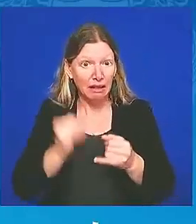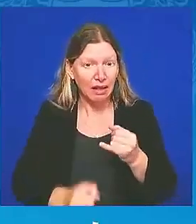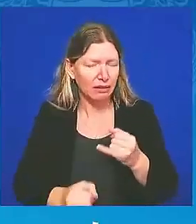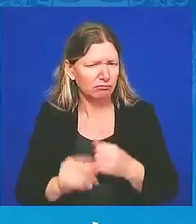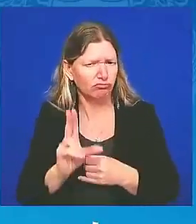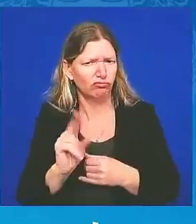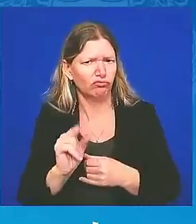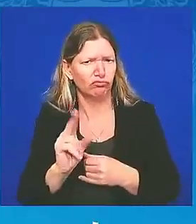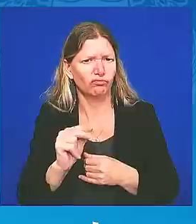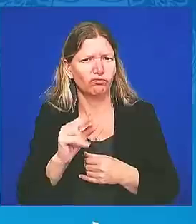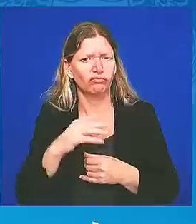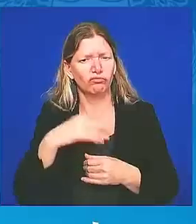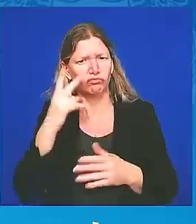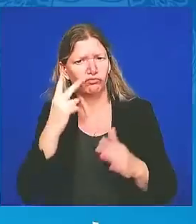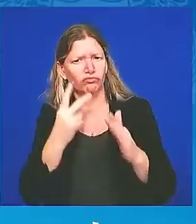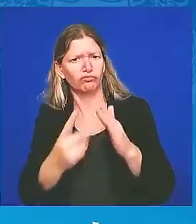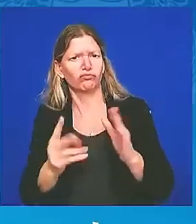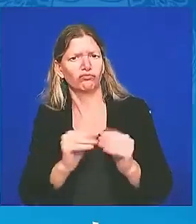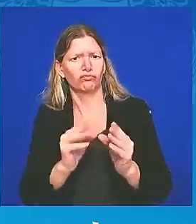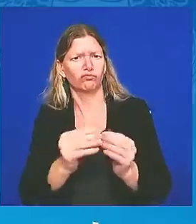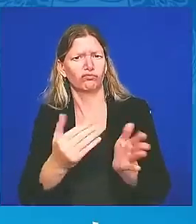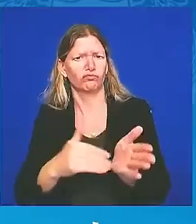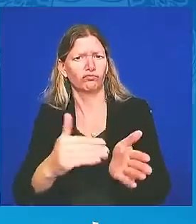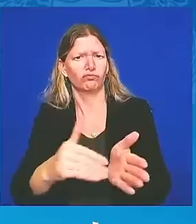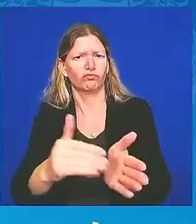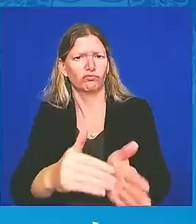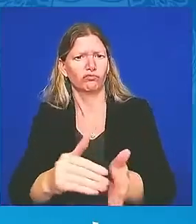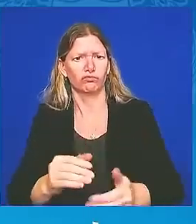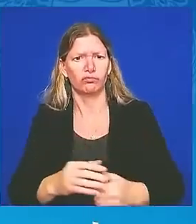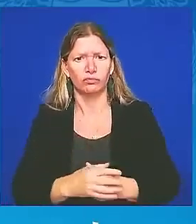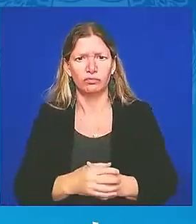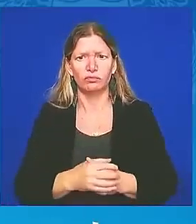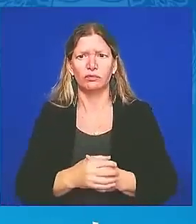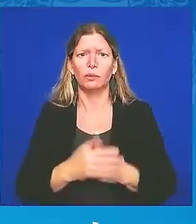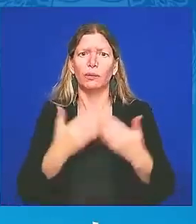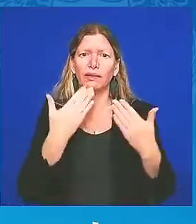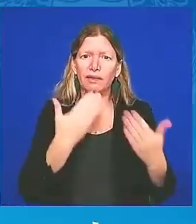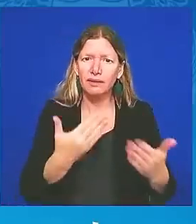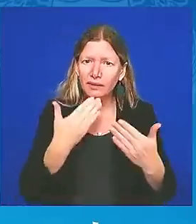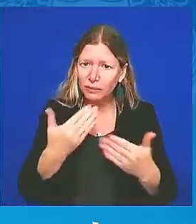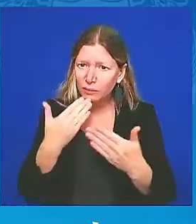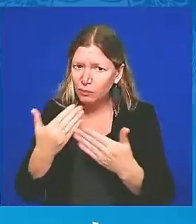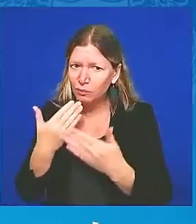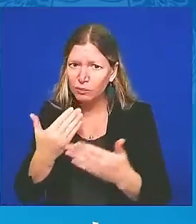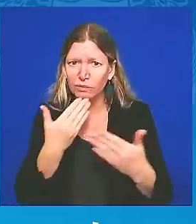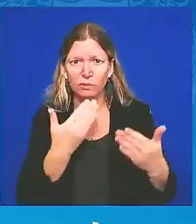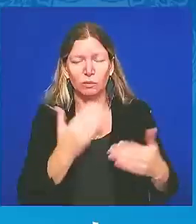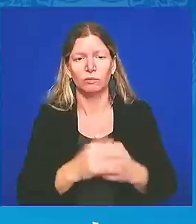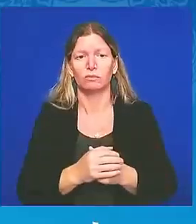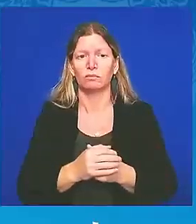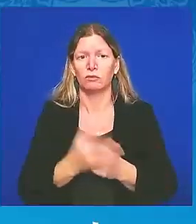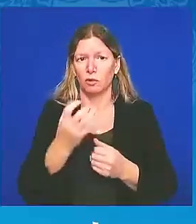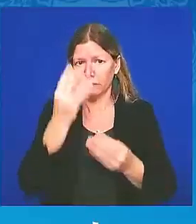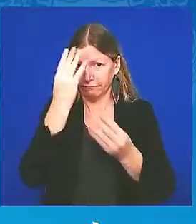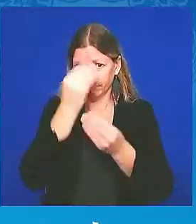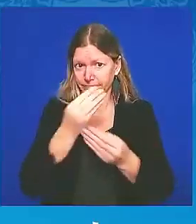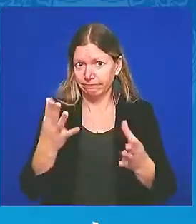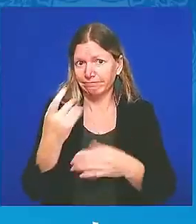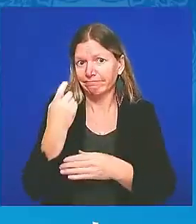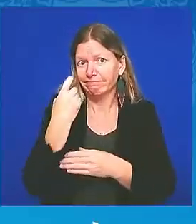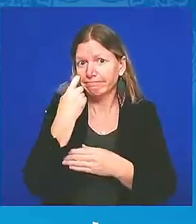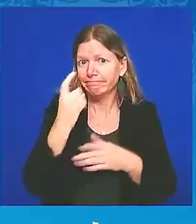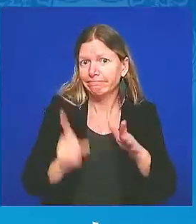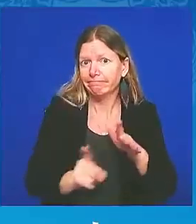meeting this year. Yes. Thank you. And I want to inform you about the latest developments on the battlefield, of course,